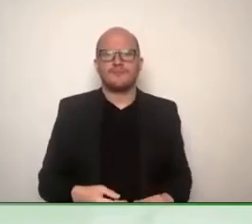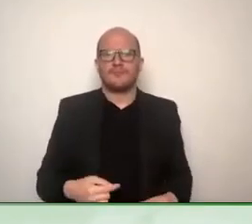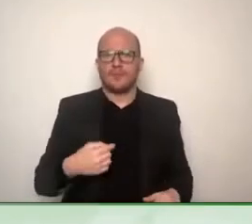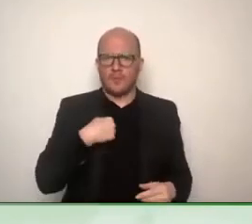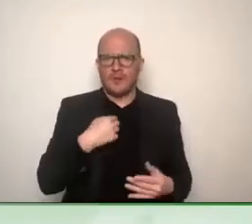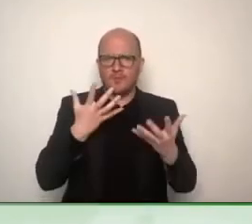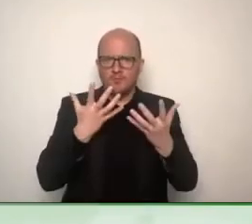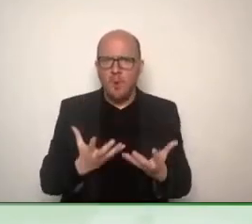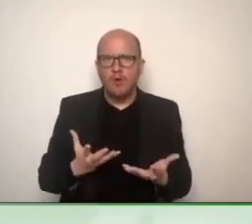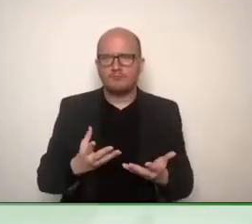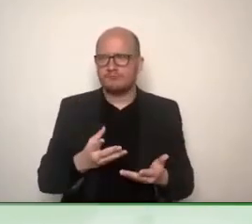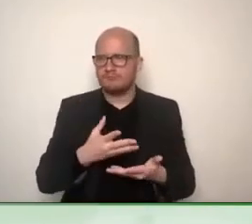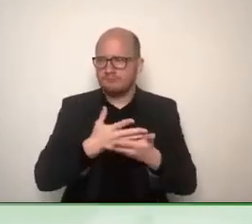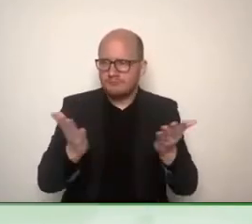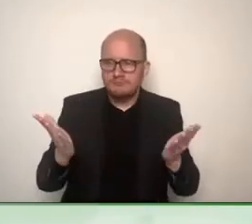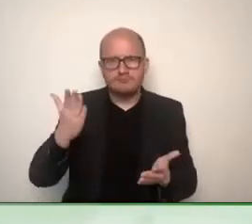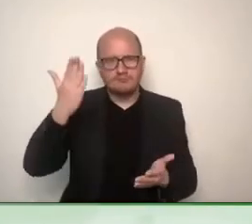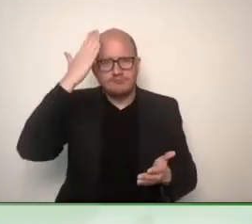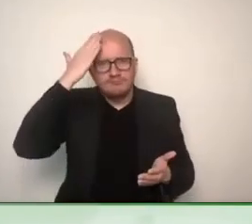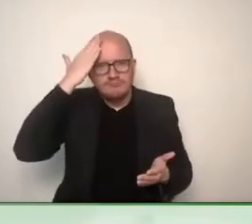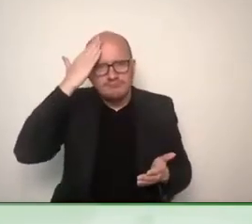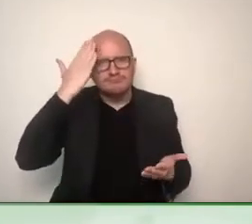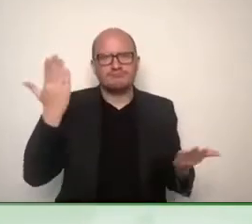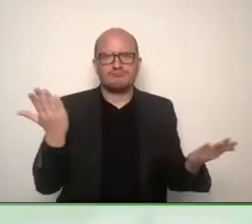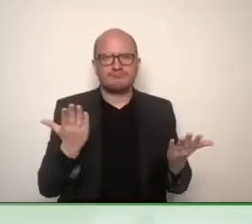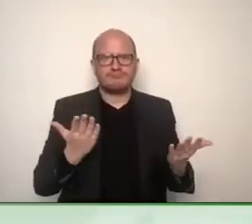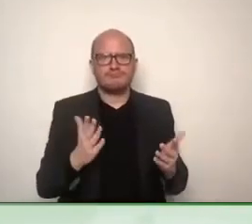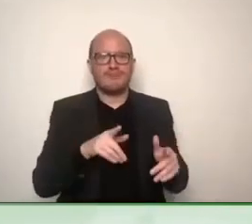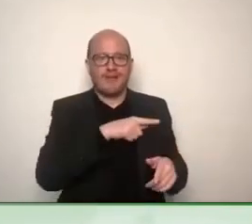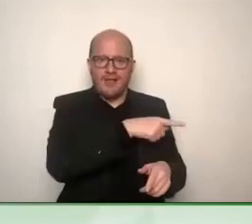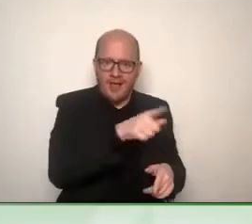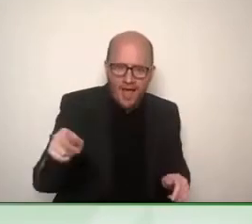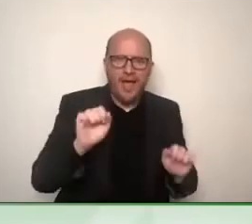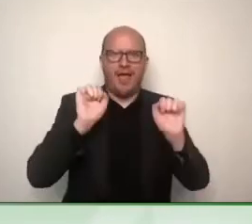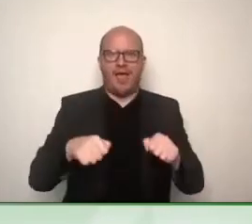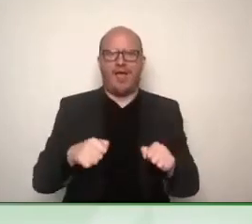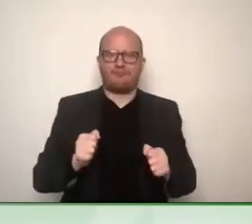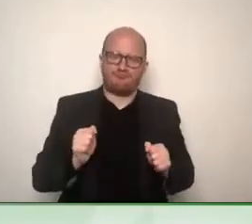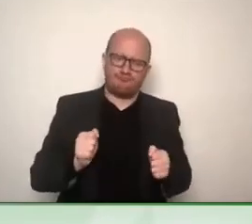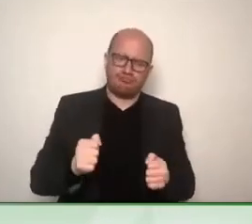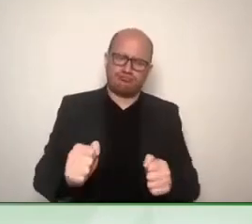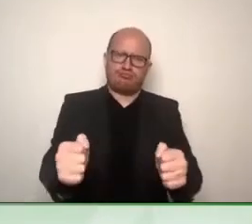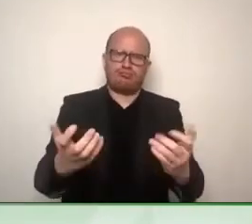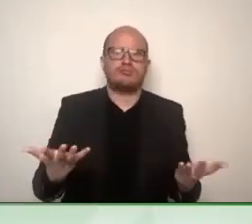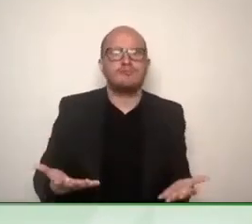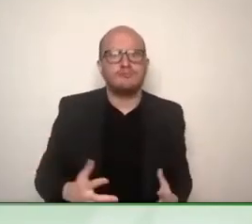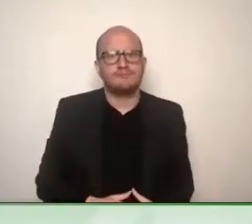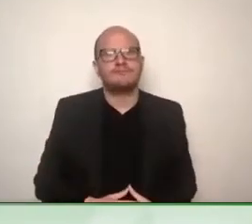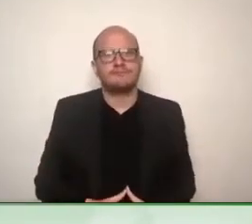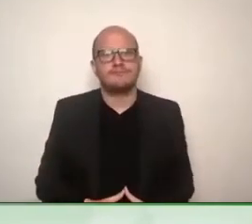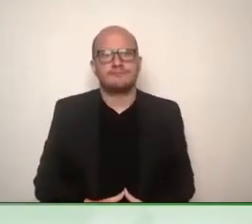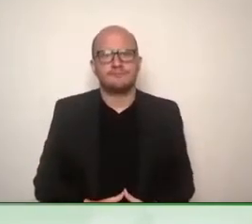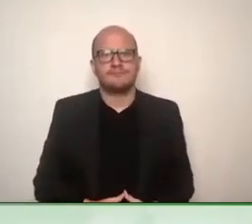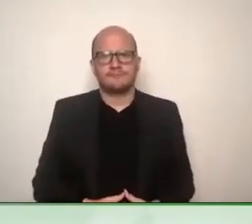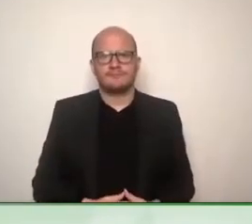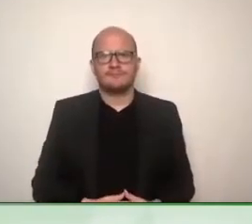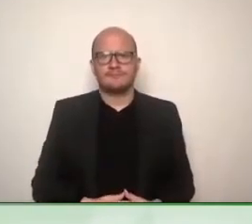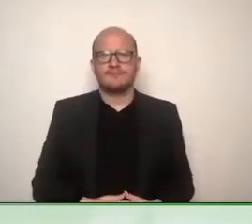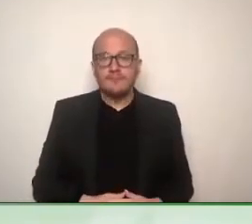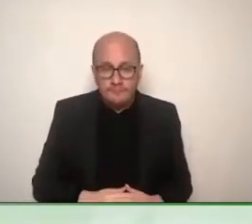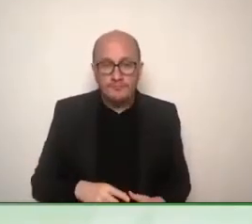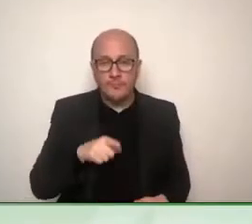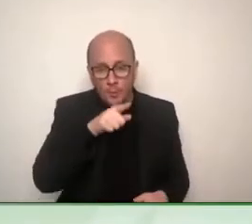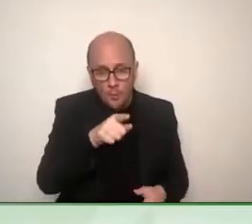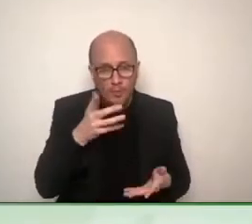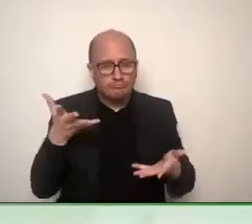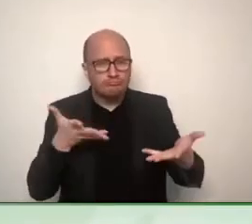change it. Perfect. So once you have concluded that consultation and the list of priorities and